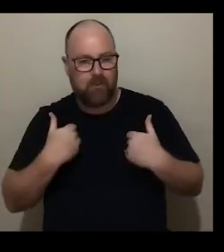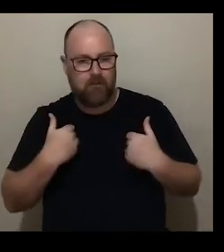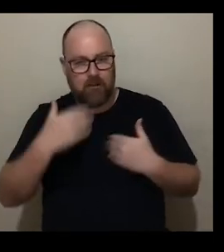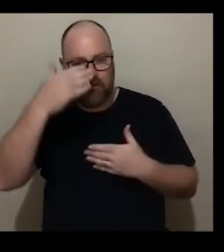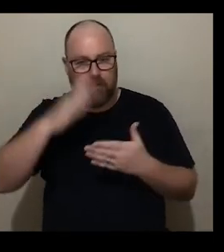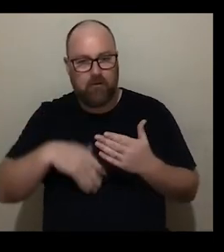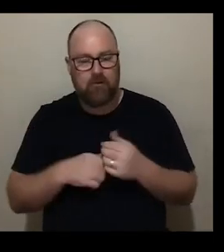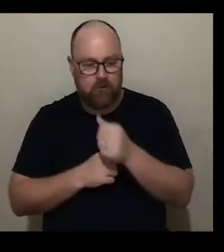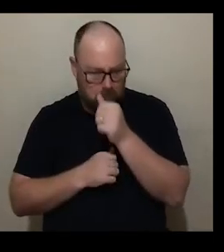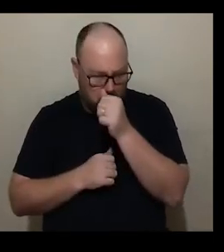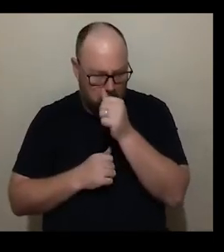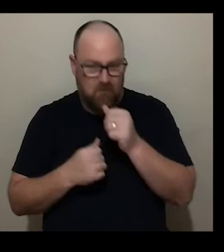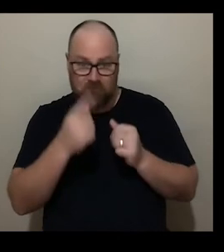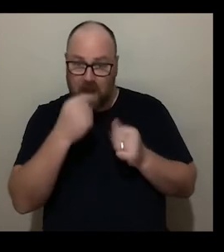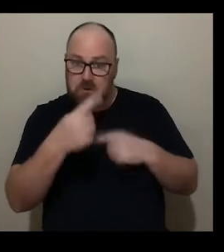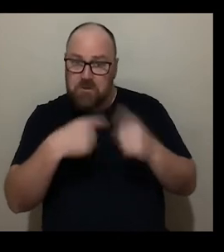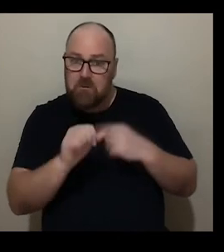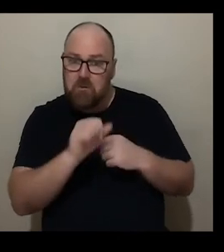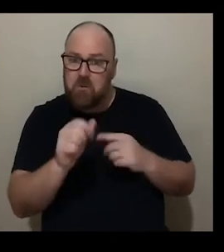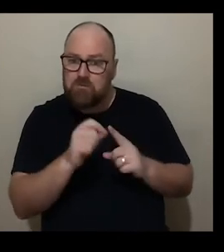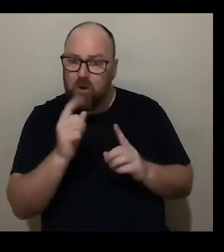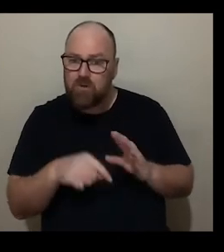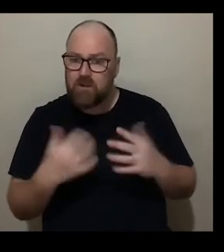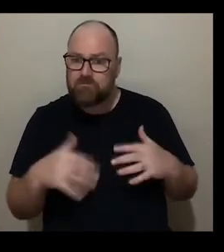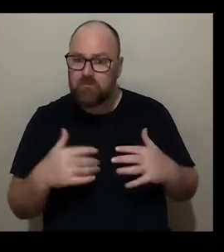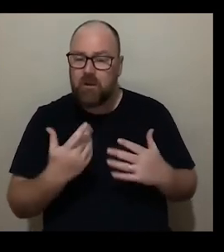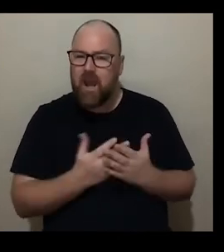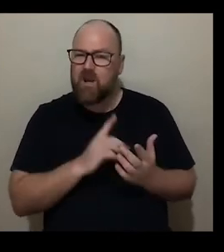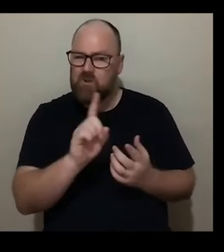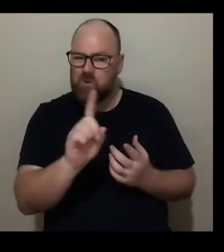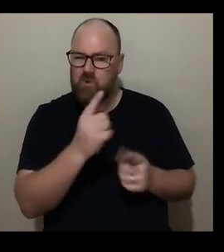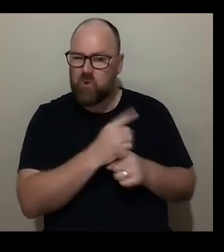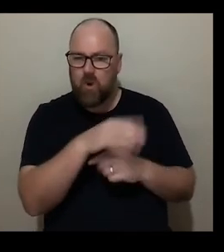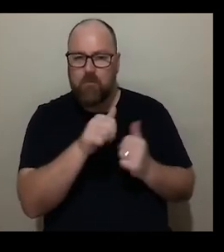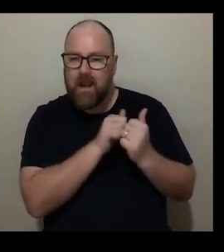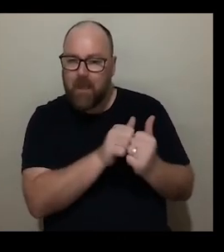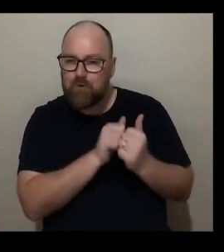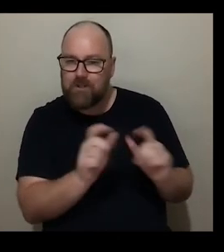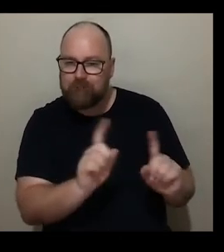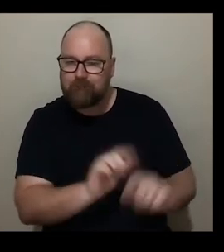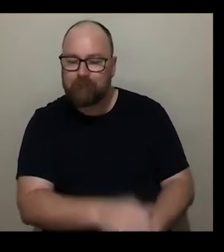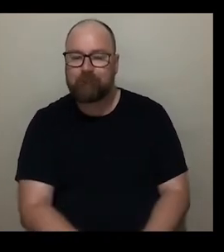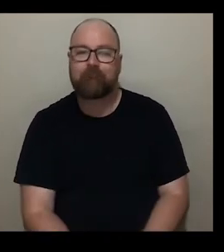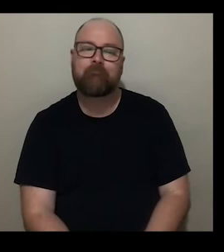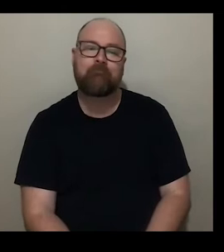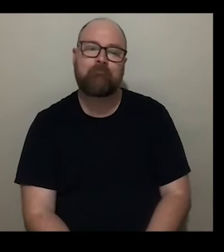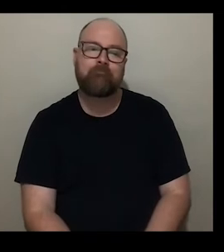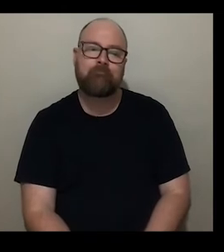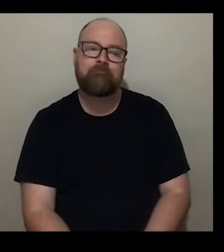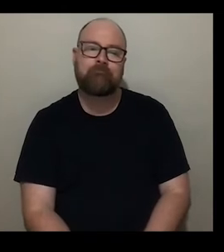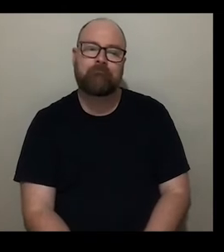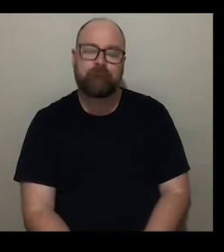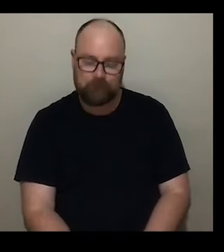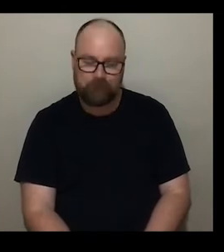about this incredible project and your approach to collaboration yeah so my my project unseen